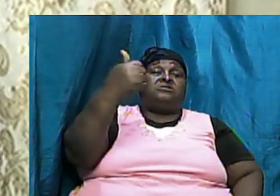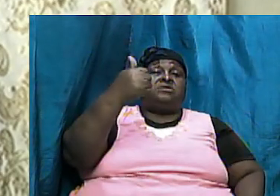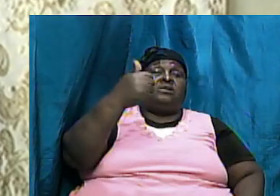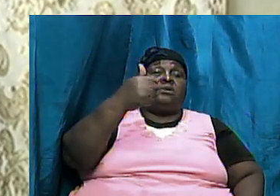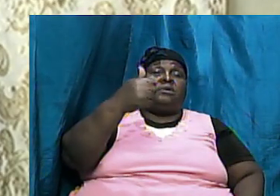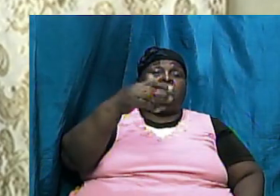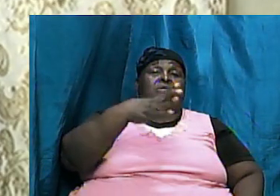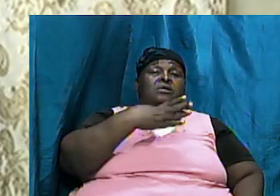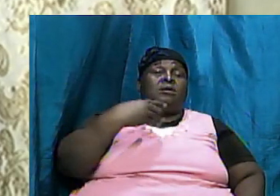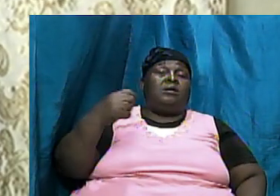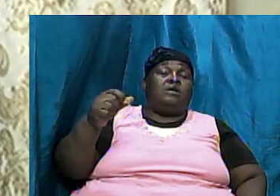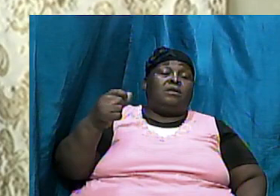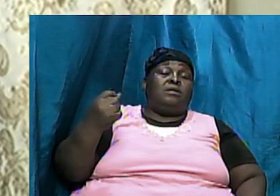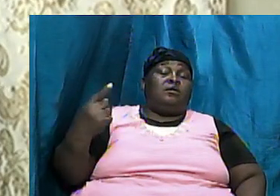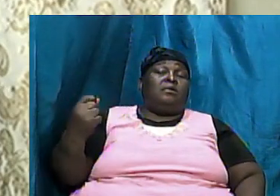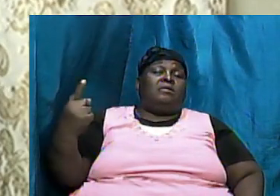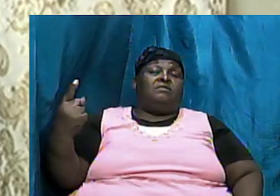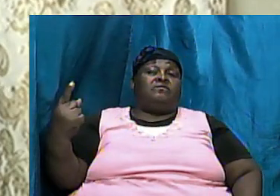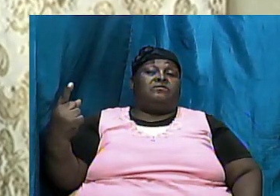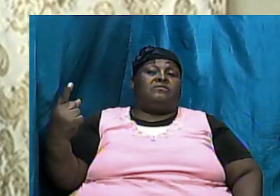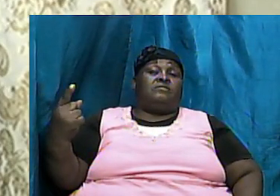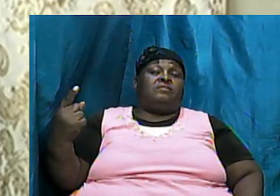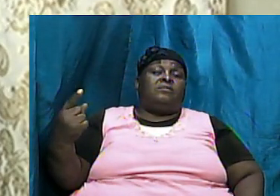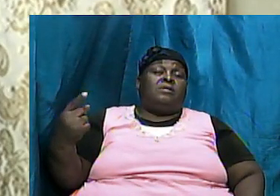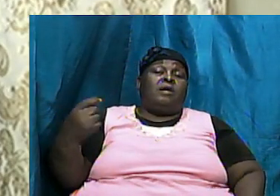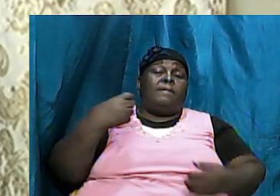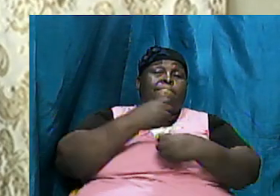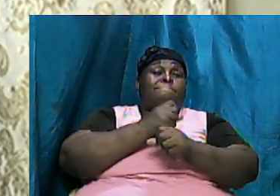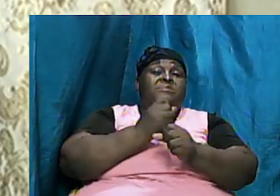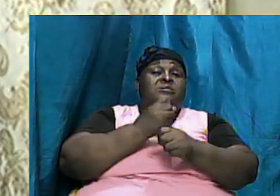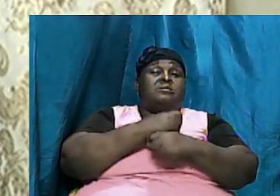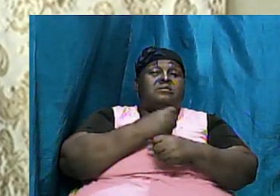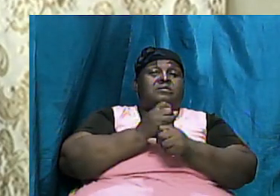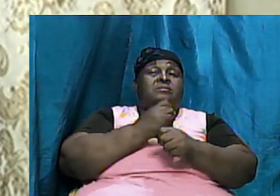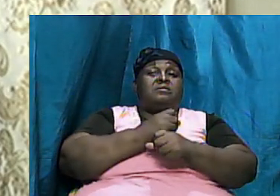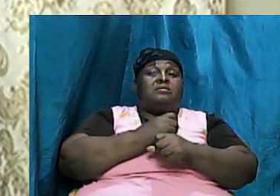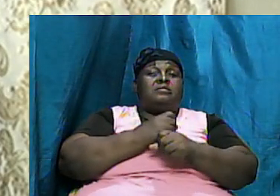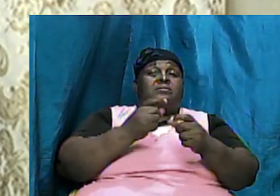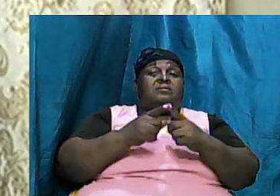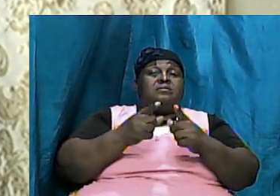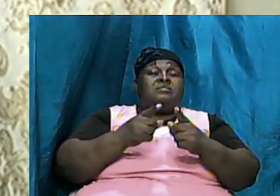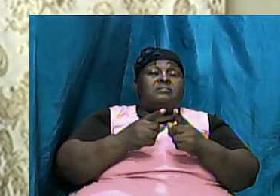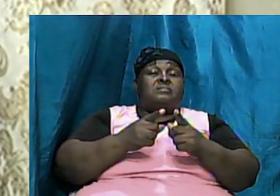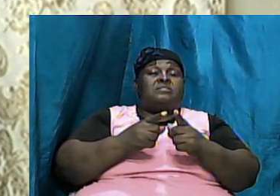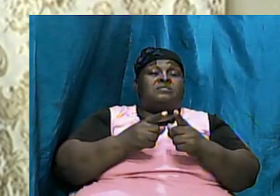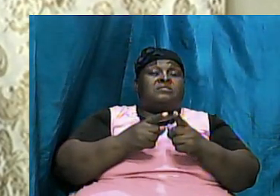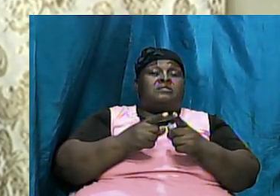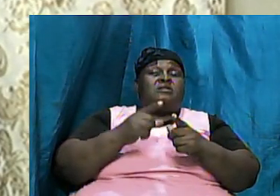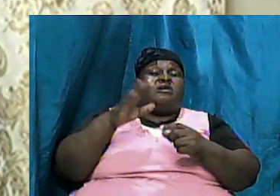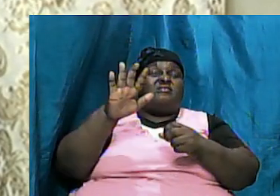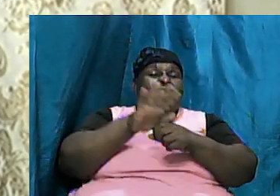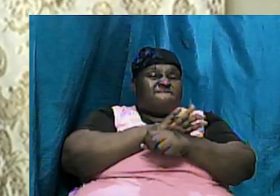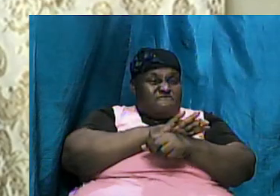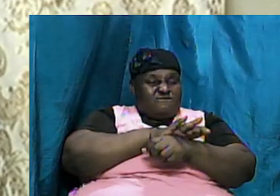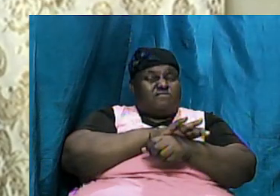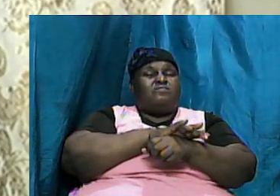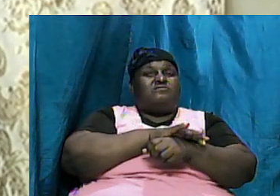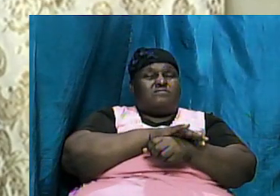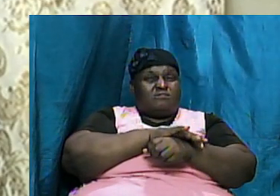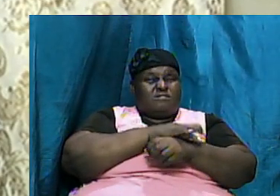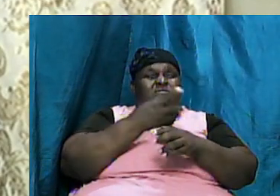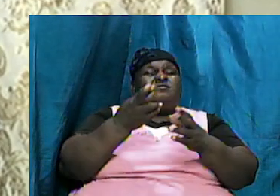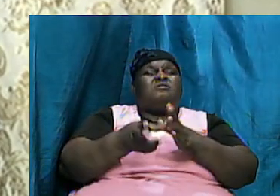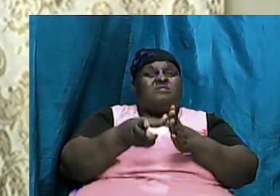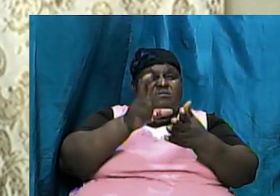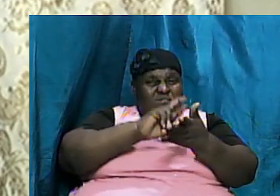and probably make it a little bit more concise as we go into it next week because I want us to get a full overview a